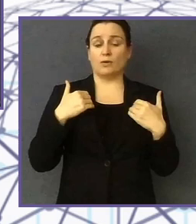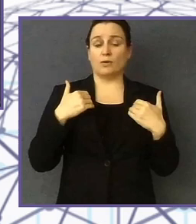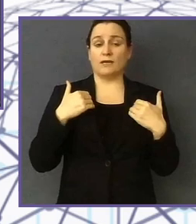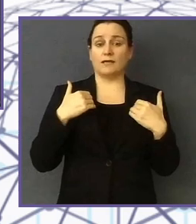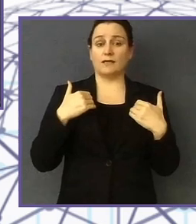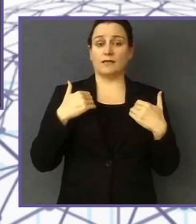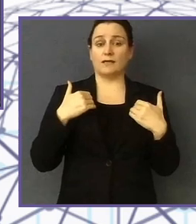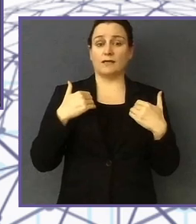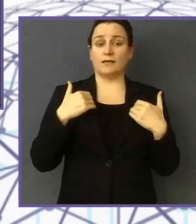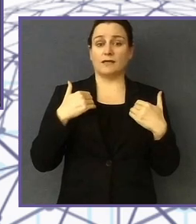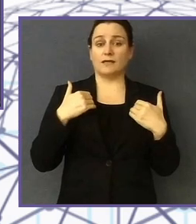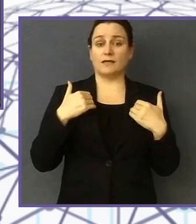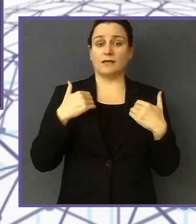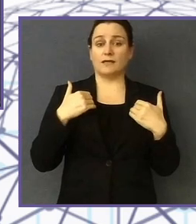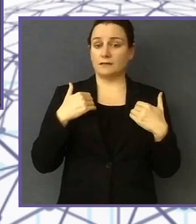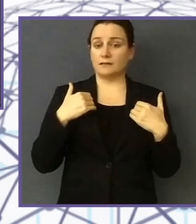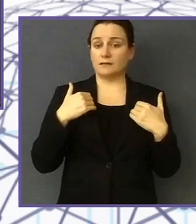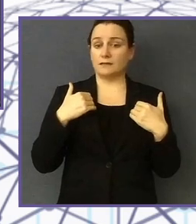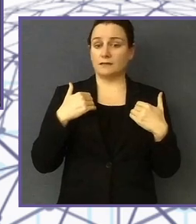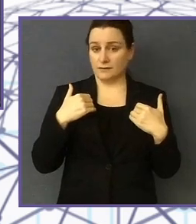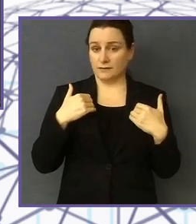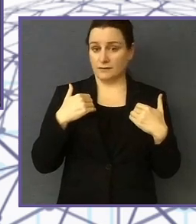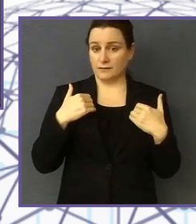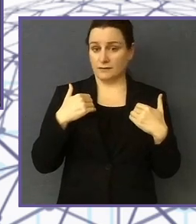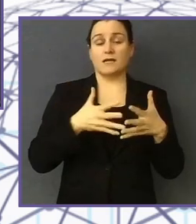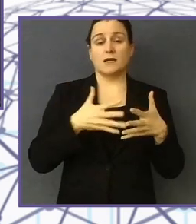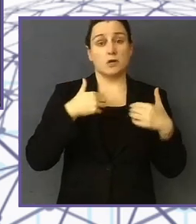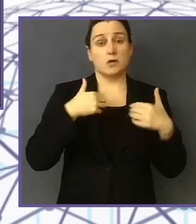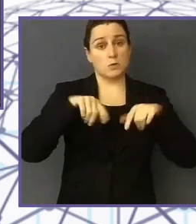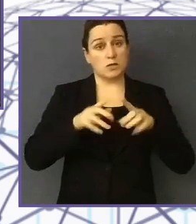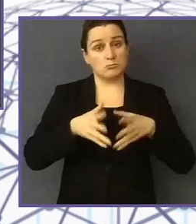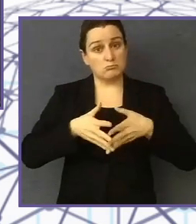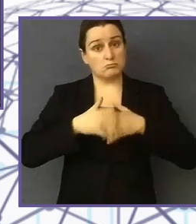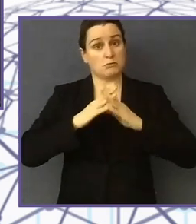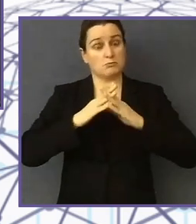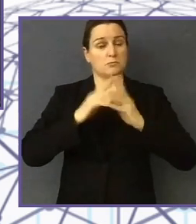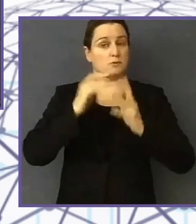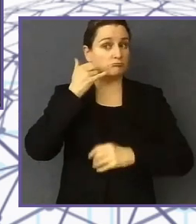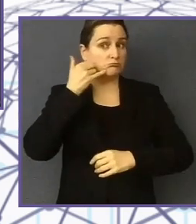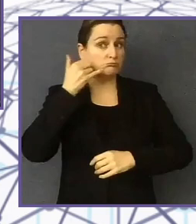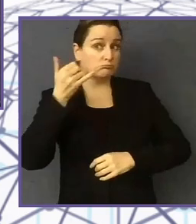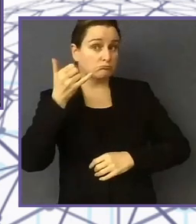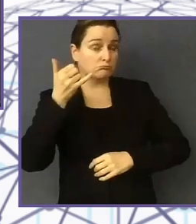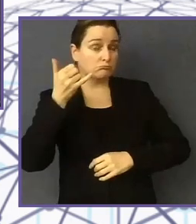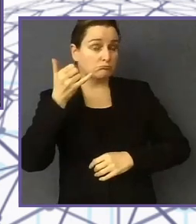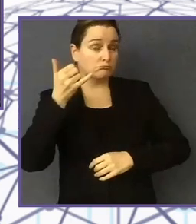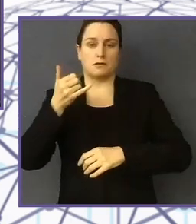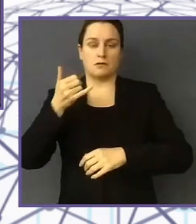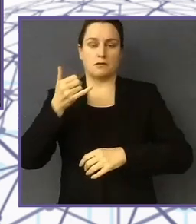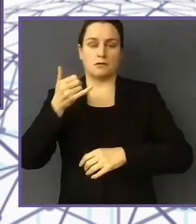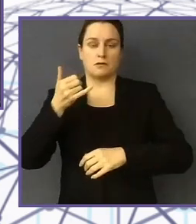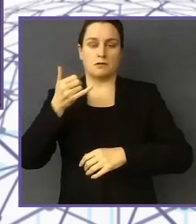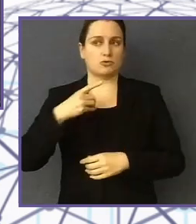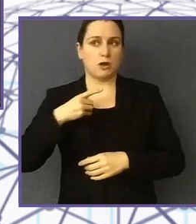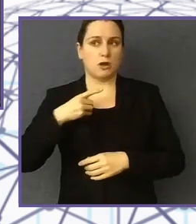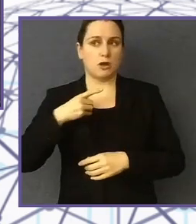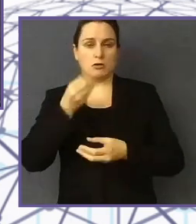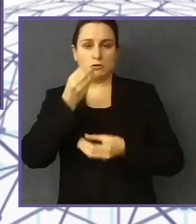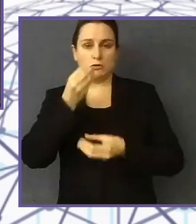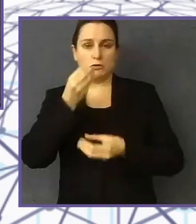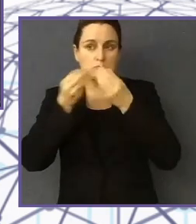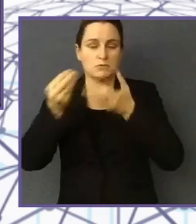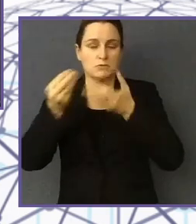collaborating with Marrakesh University, Mohamed VI. So we collect many doctors, sergeants,